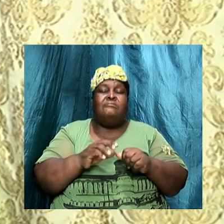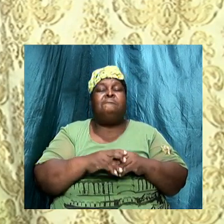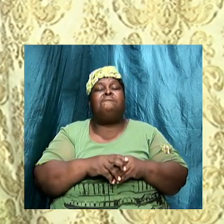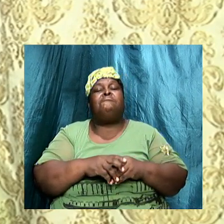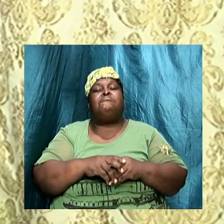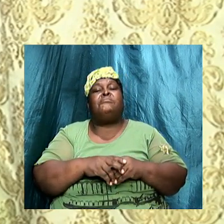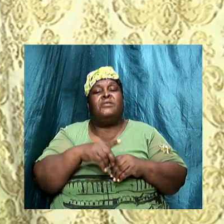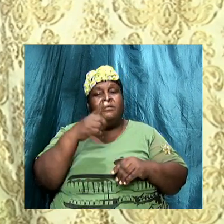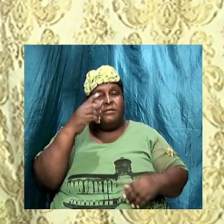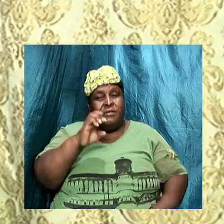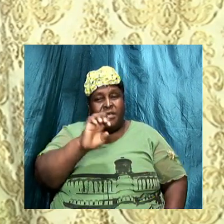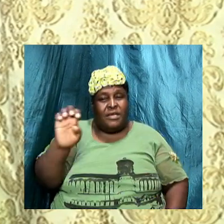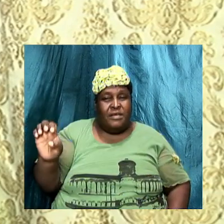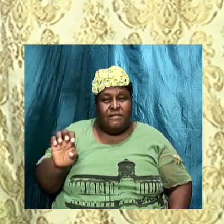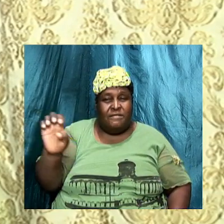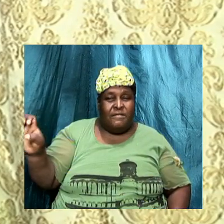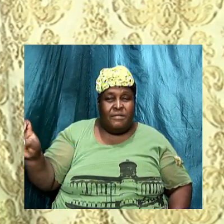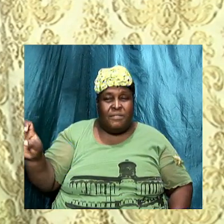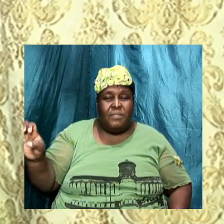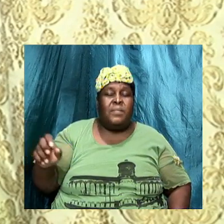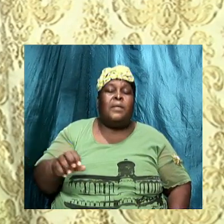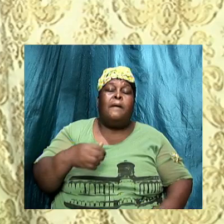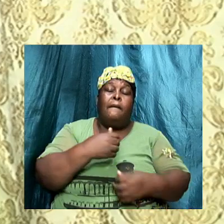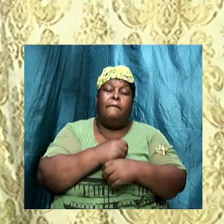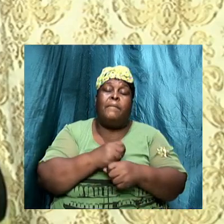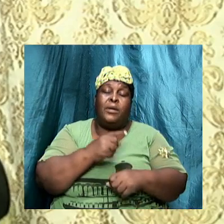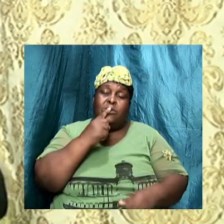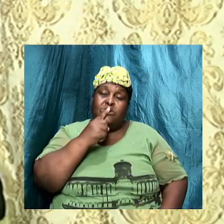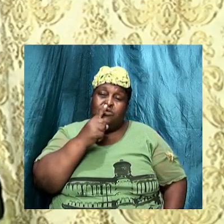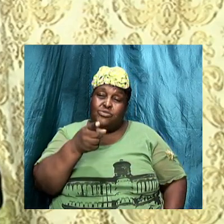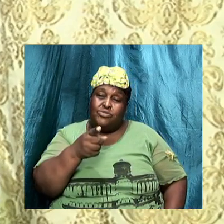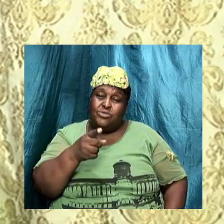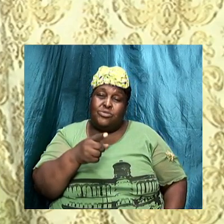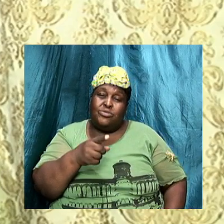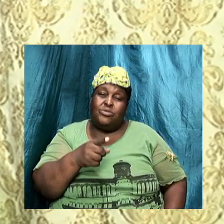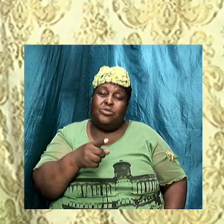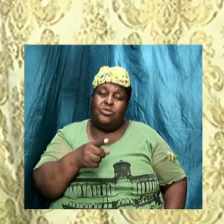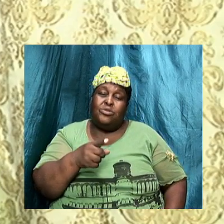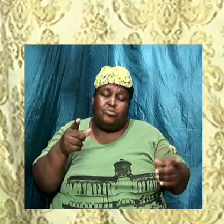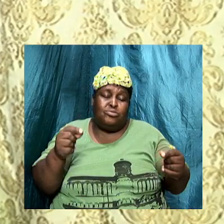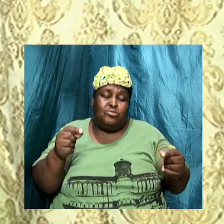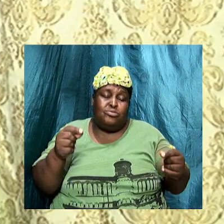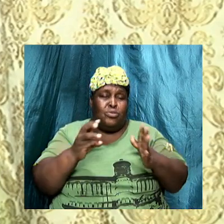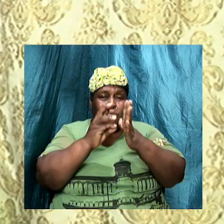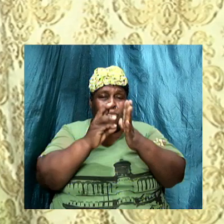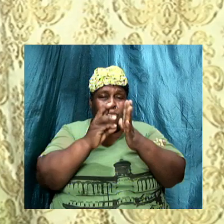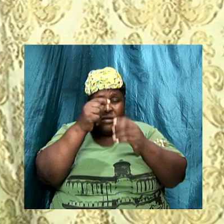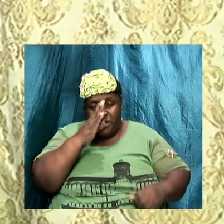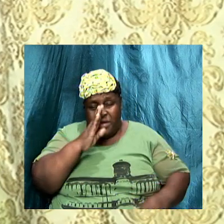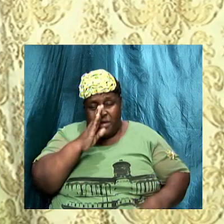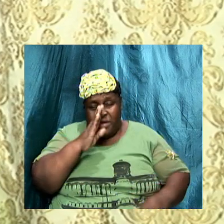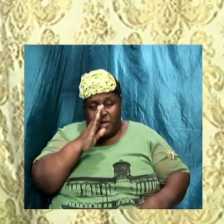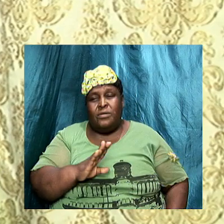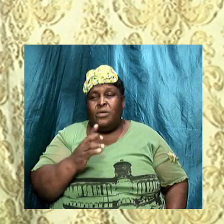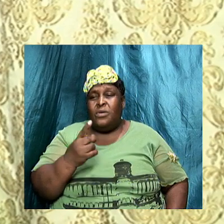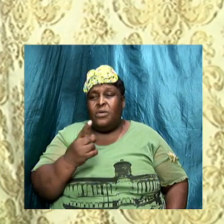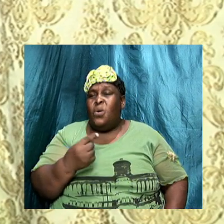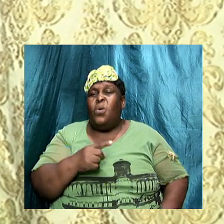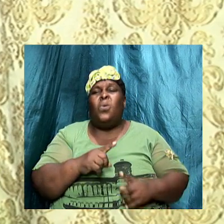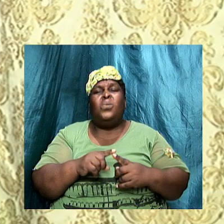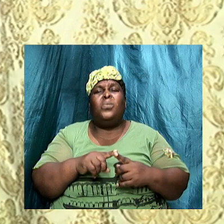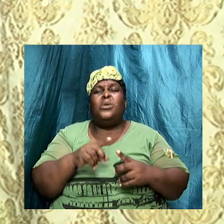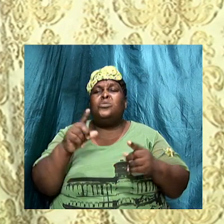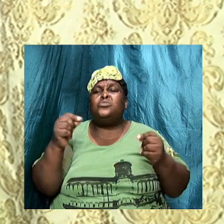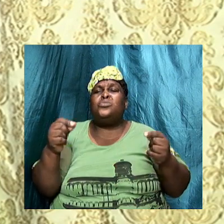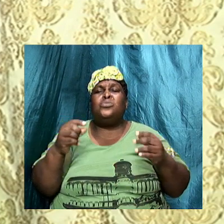as I did last week, church, make sure that we endeavor to do the will of God. It's only when we do the